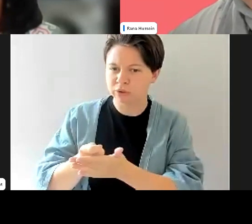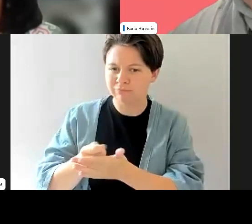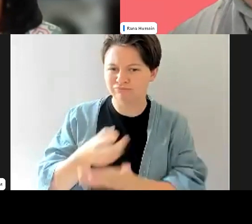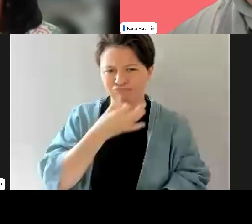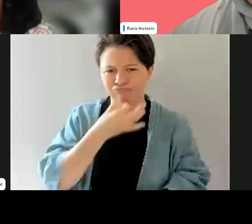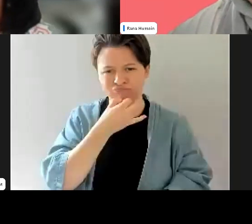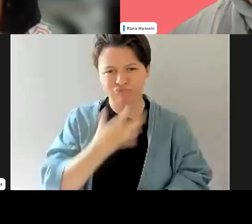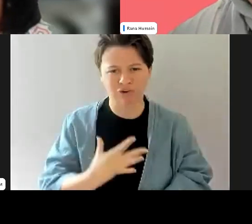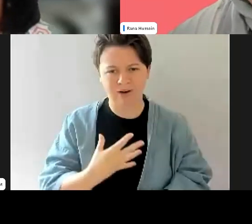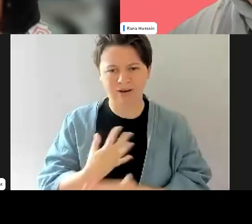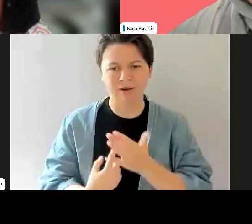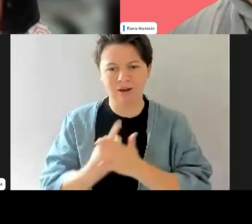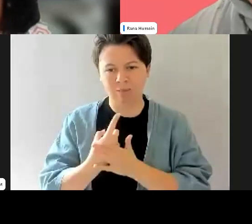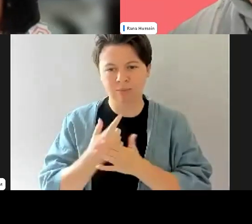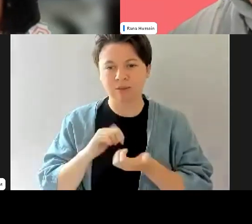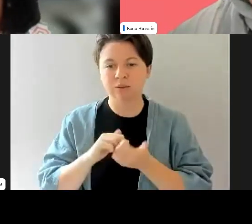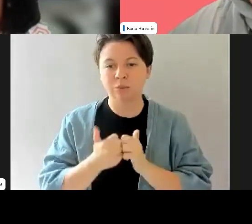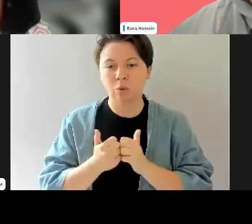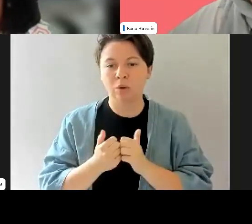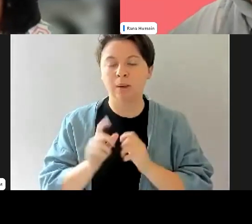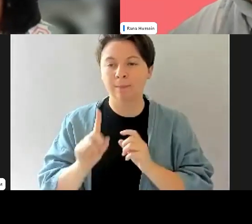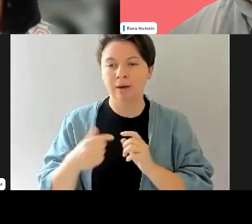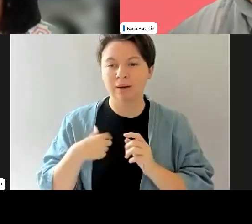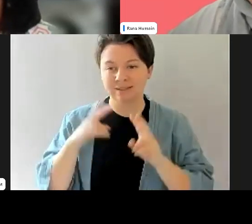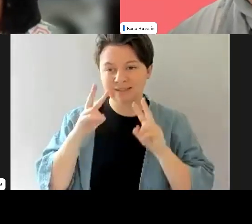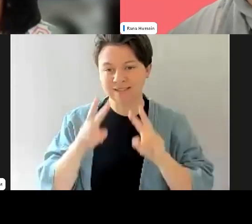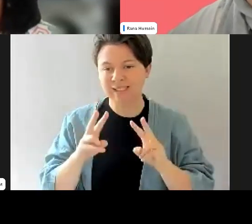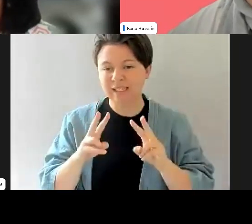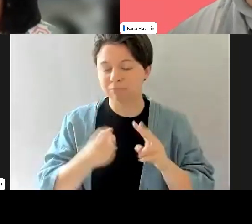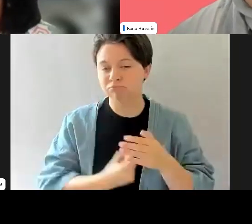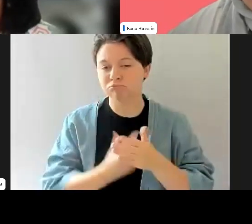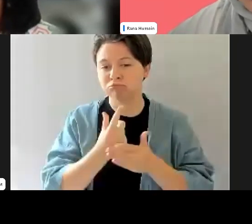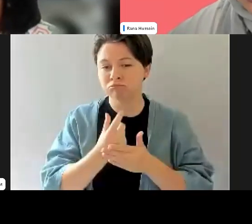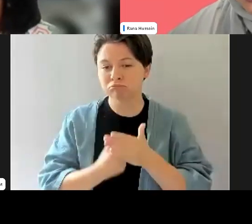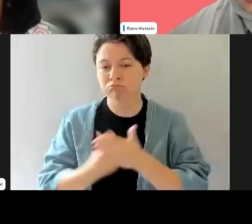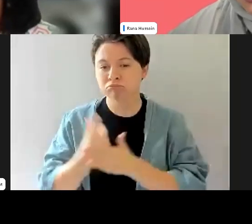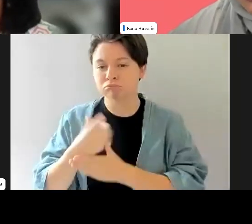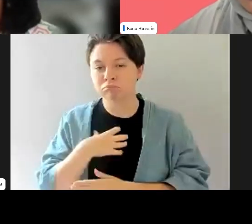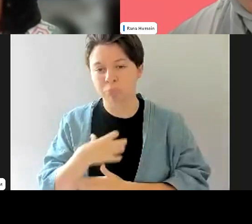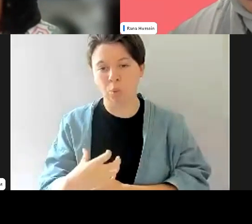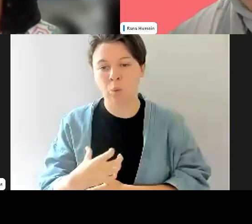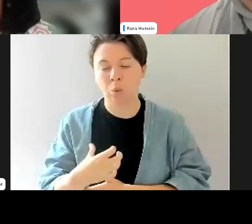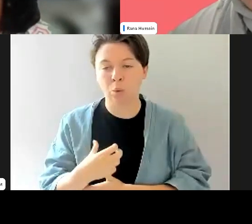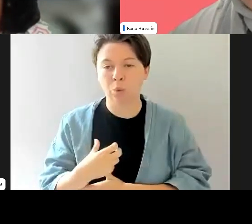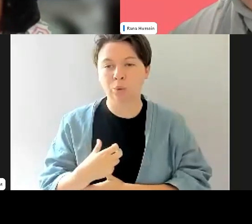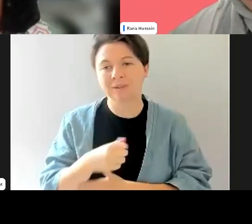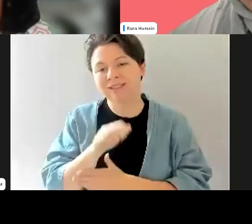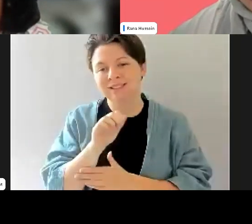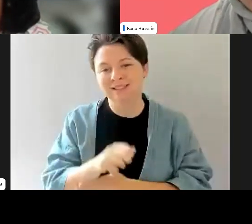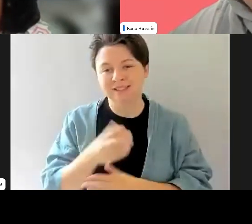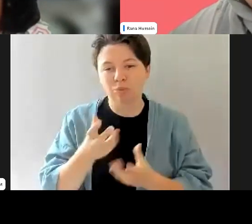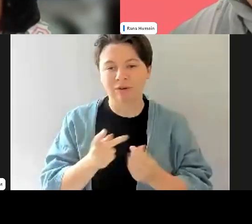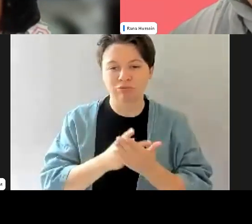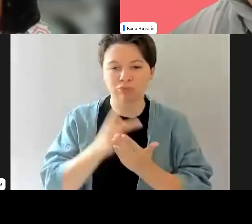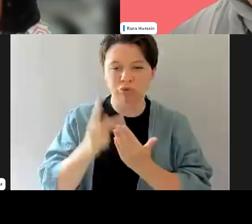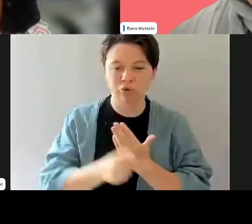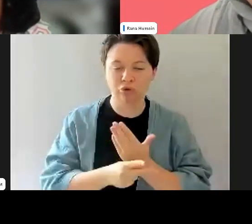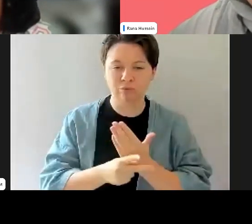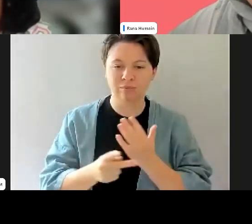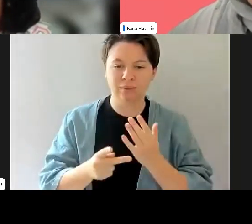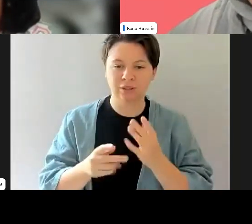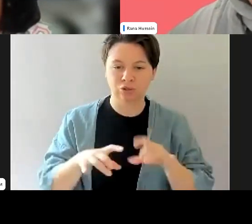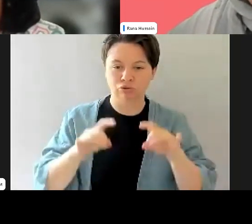between in the sports sector, but I am seeing it more and more. Um, and obviously there are programs like the Australian sports